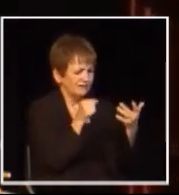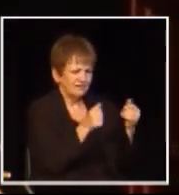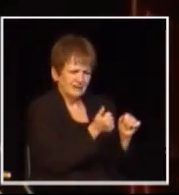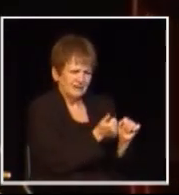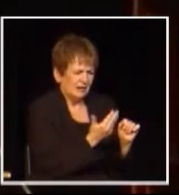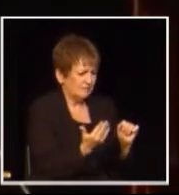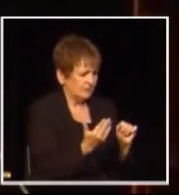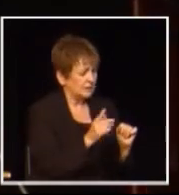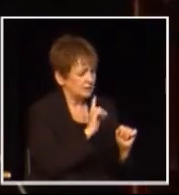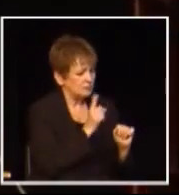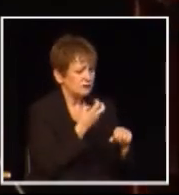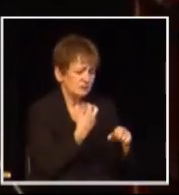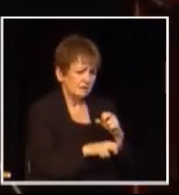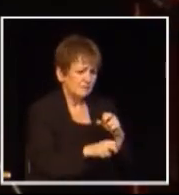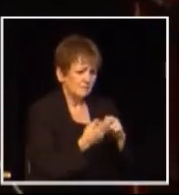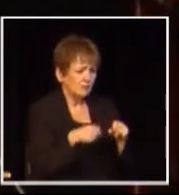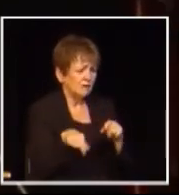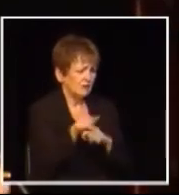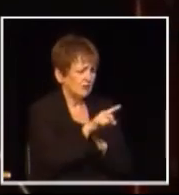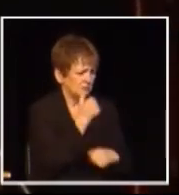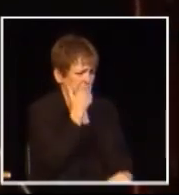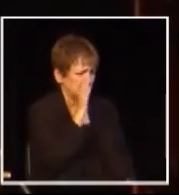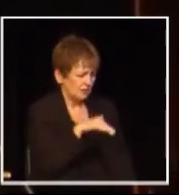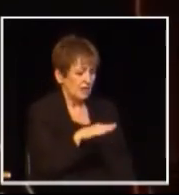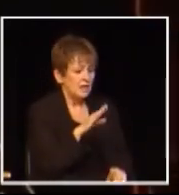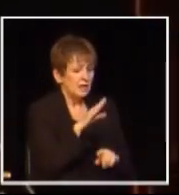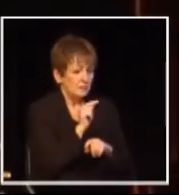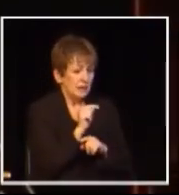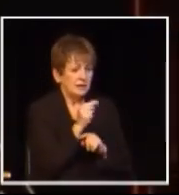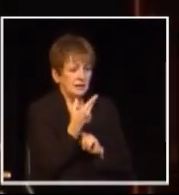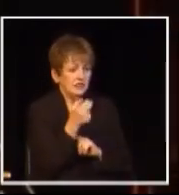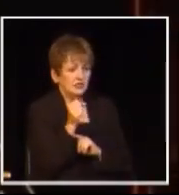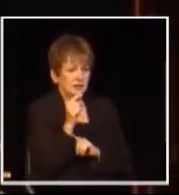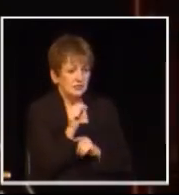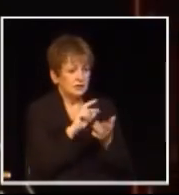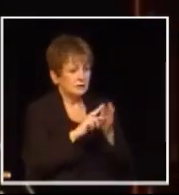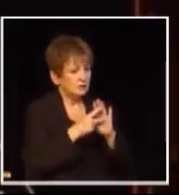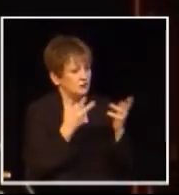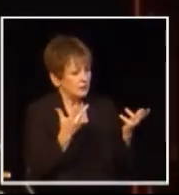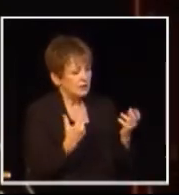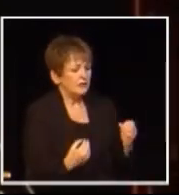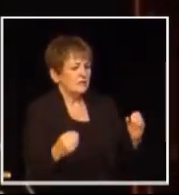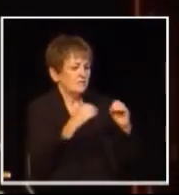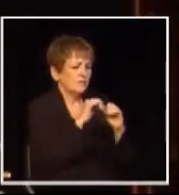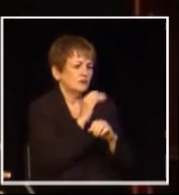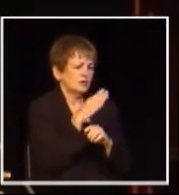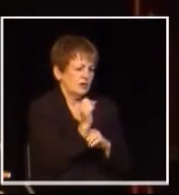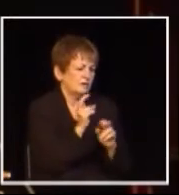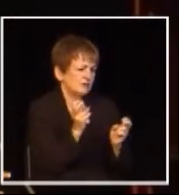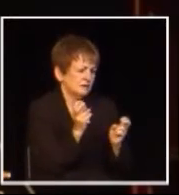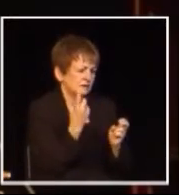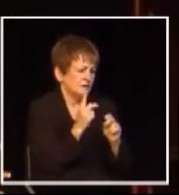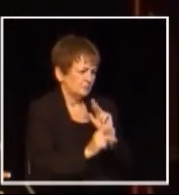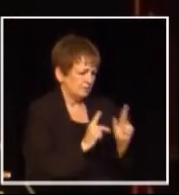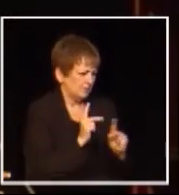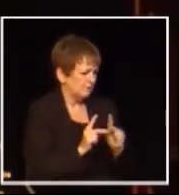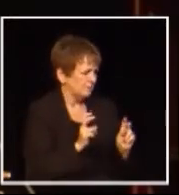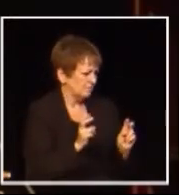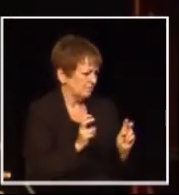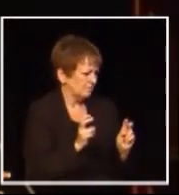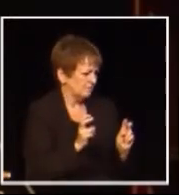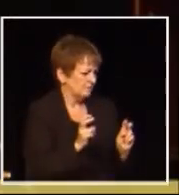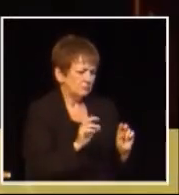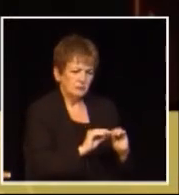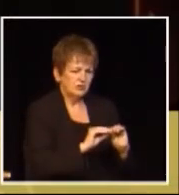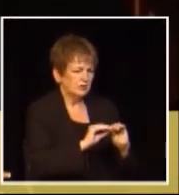it's a struggle for everyone what the HST does though is it does create jobs for people I mean there's